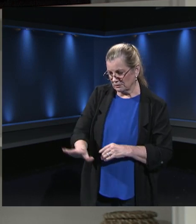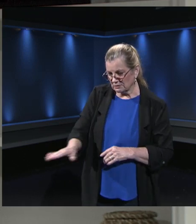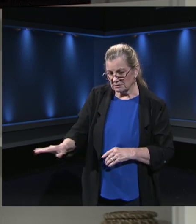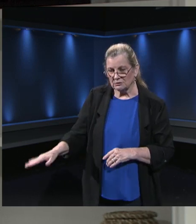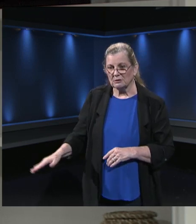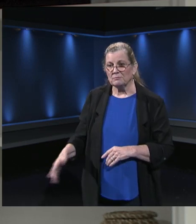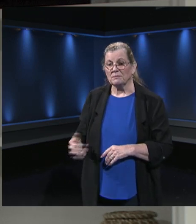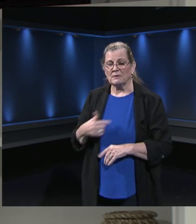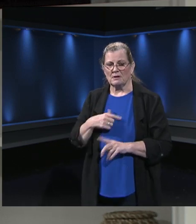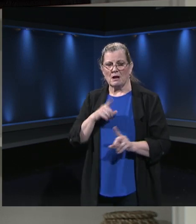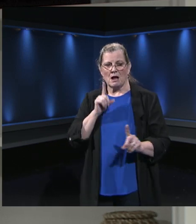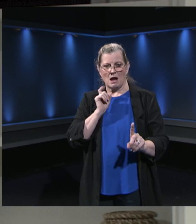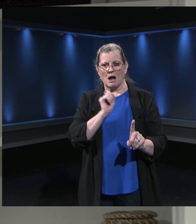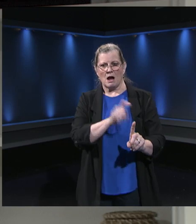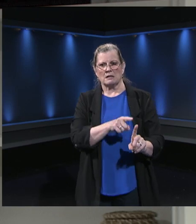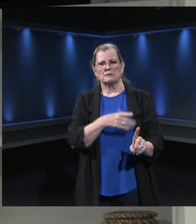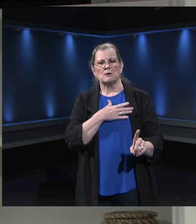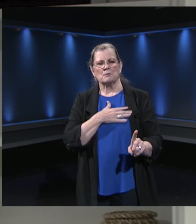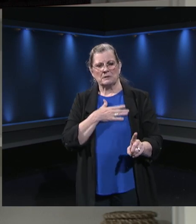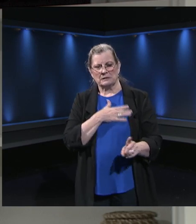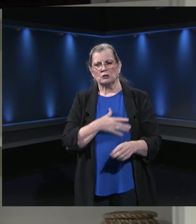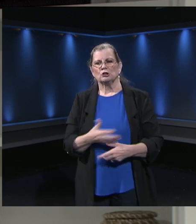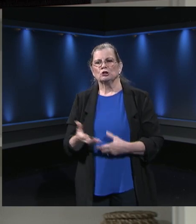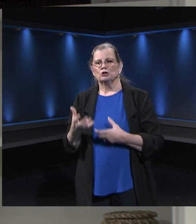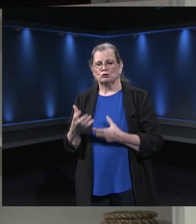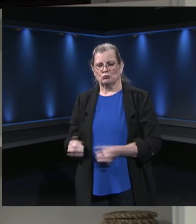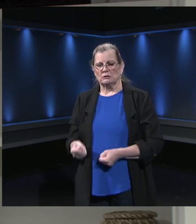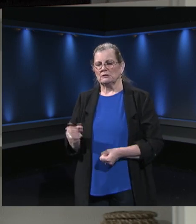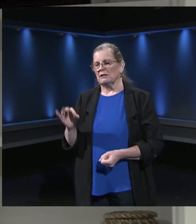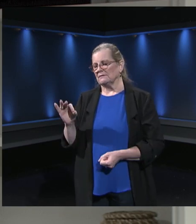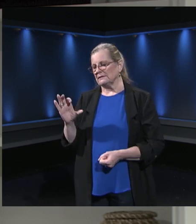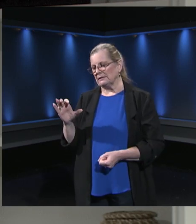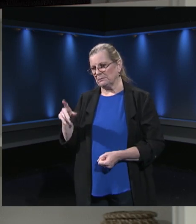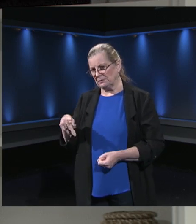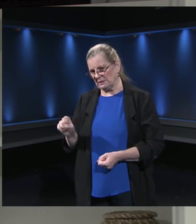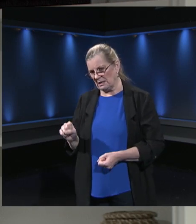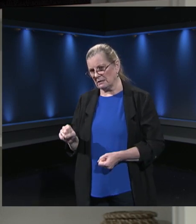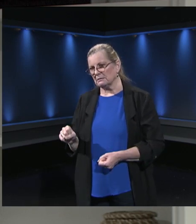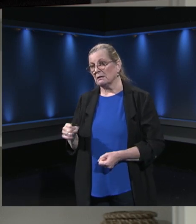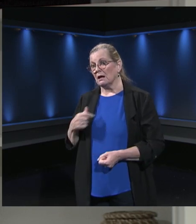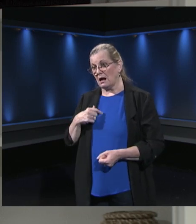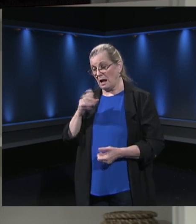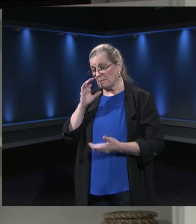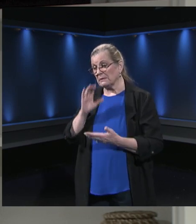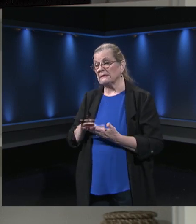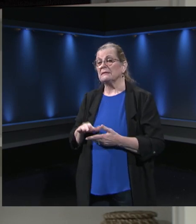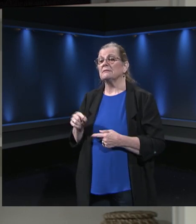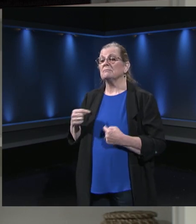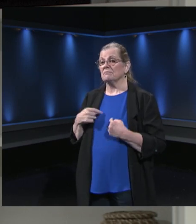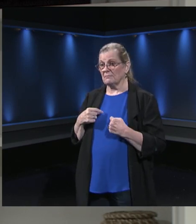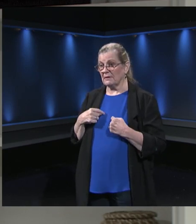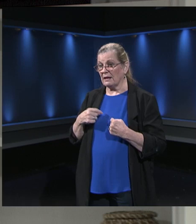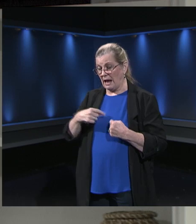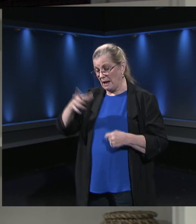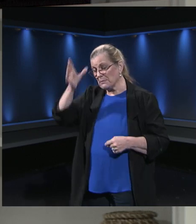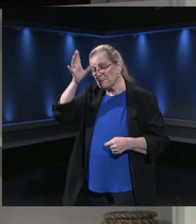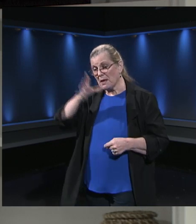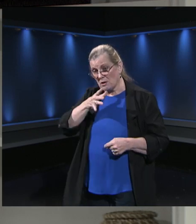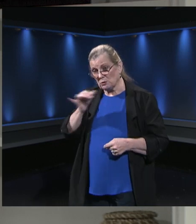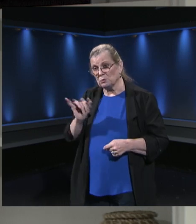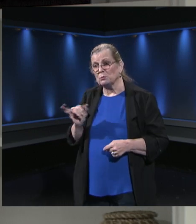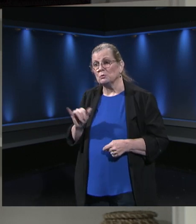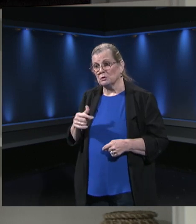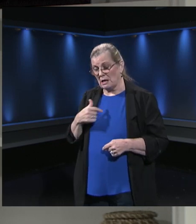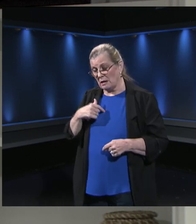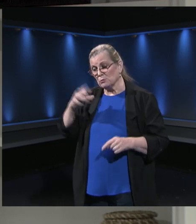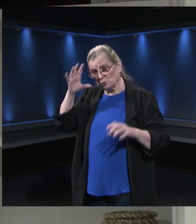you to put your trust in Fairfax County Public Schools, and I believe, as a parent and as a superintendent, that